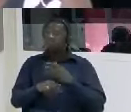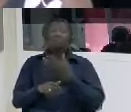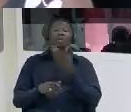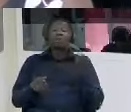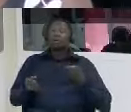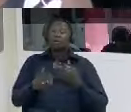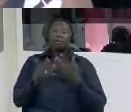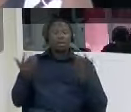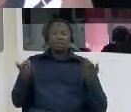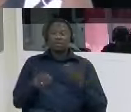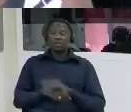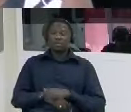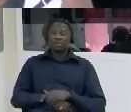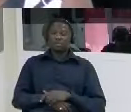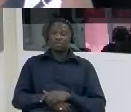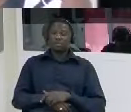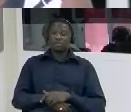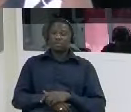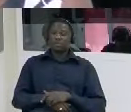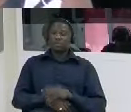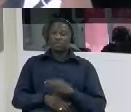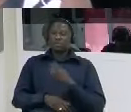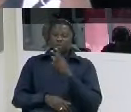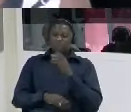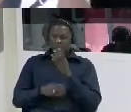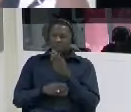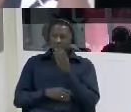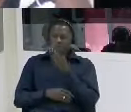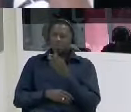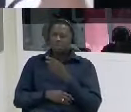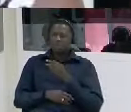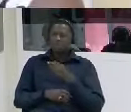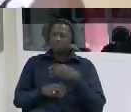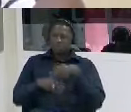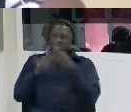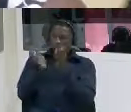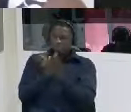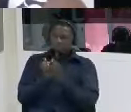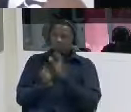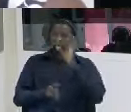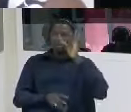tumble tamba malik manga was part of them